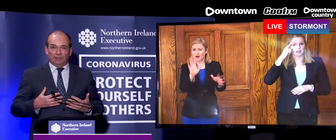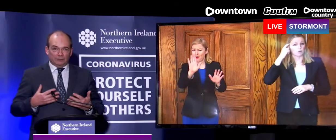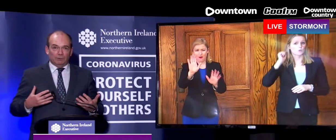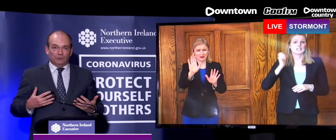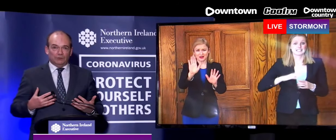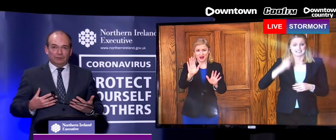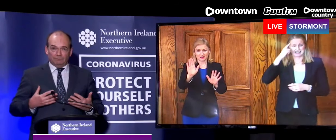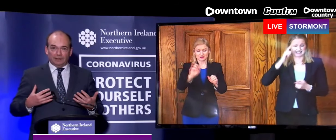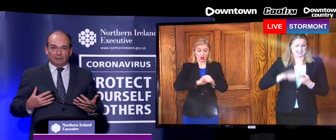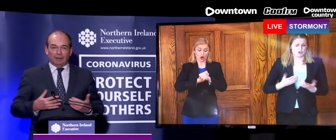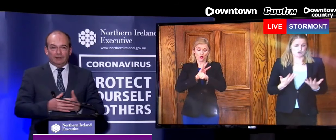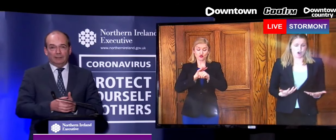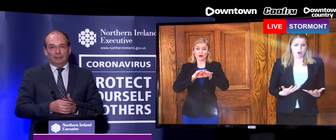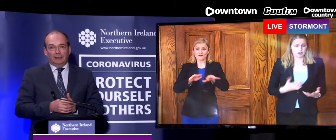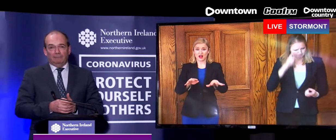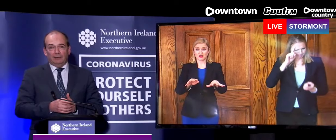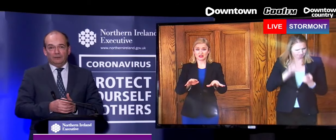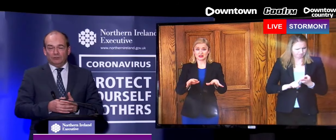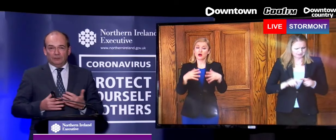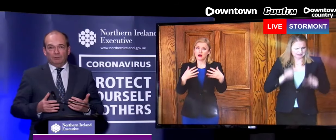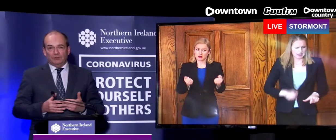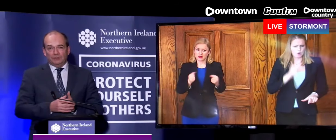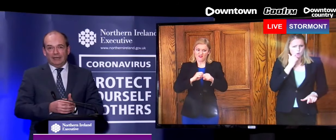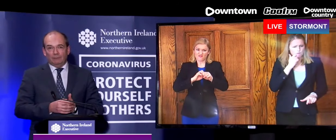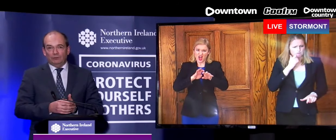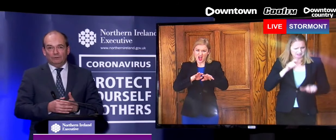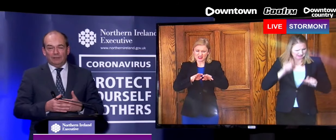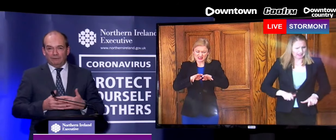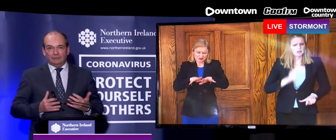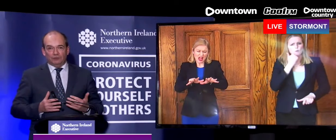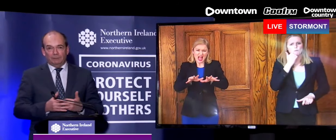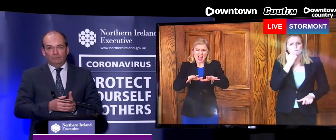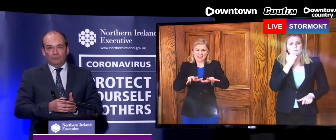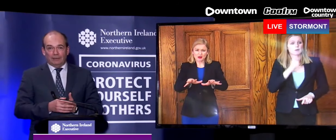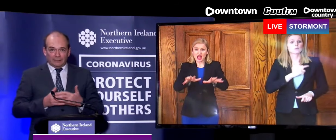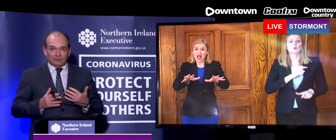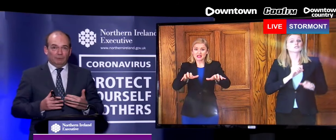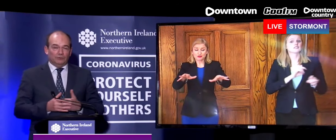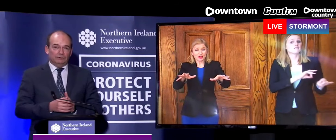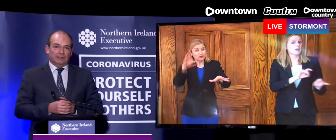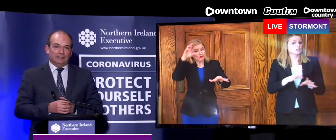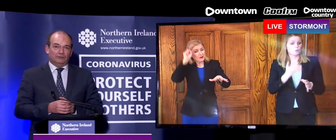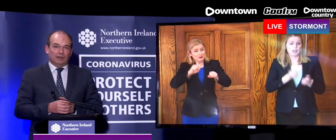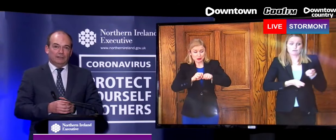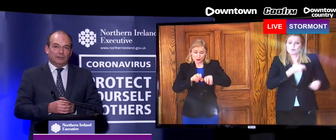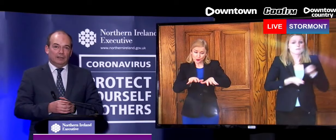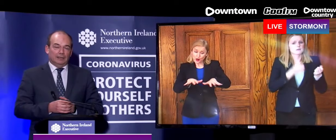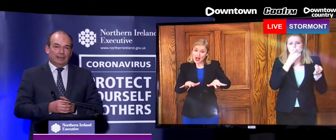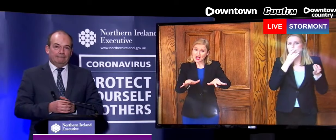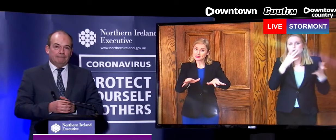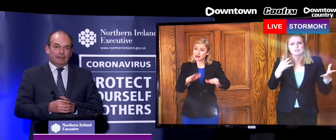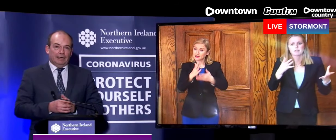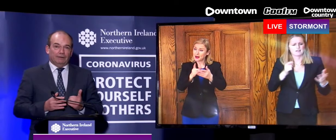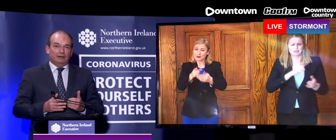unless we've been exposed to it and infected by it. A virus which at this point in time we don't have any effective treatment for and hence the importance of the clinical trials.